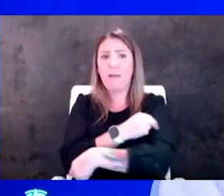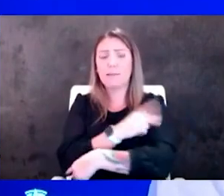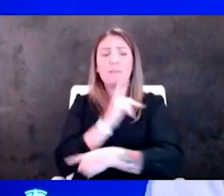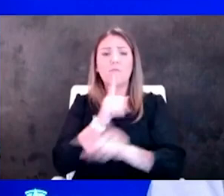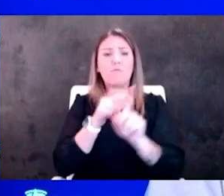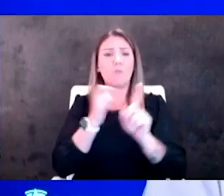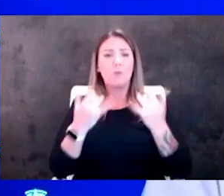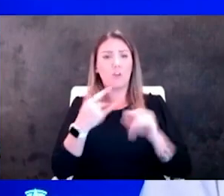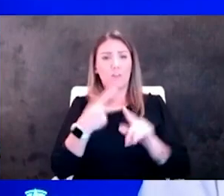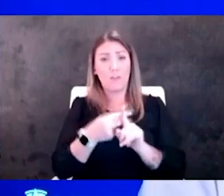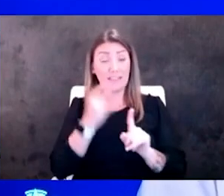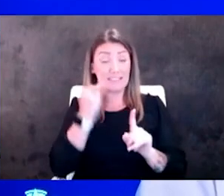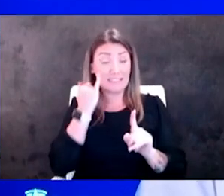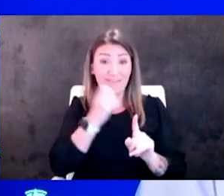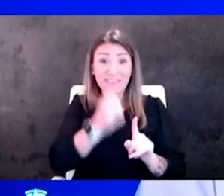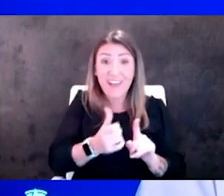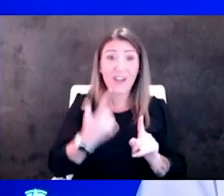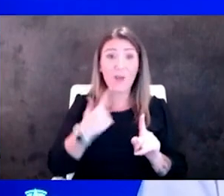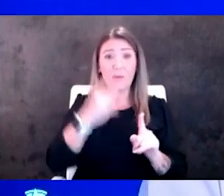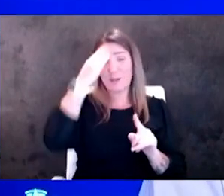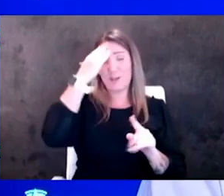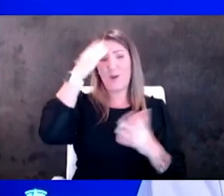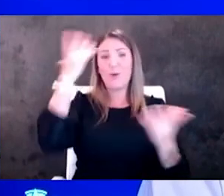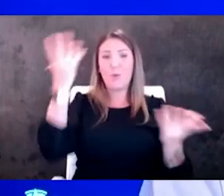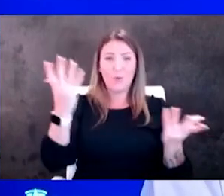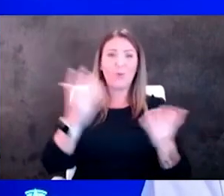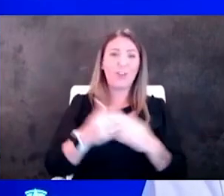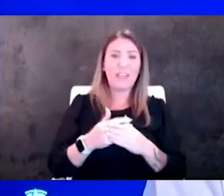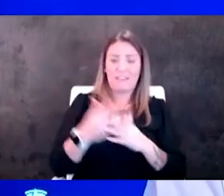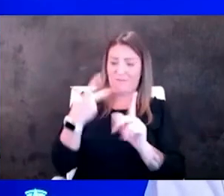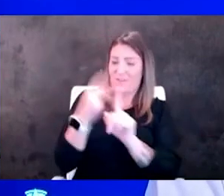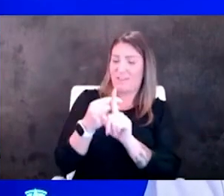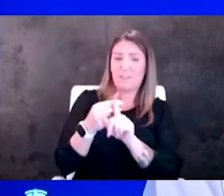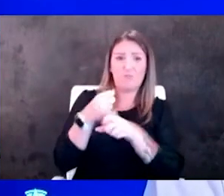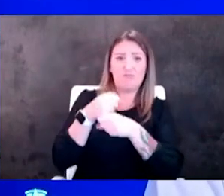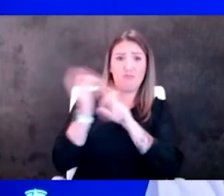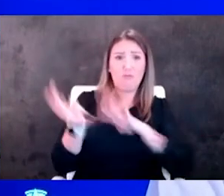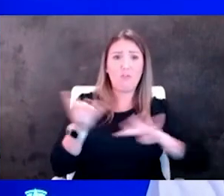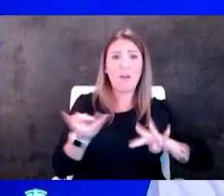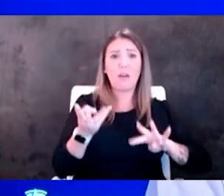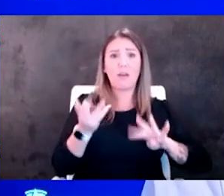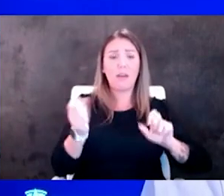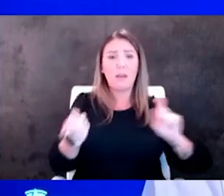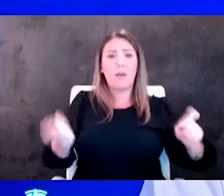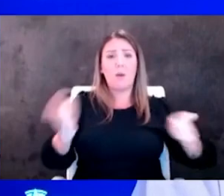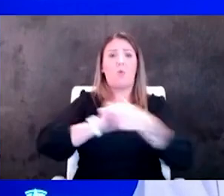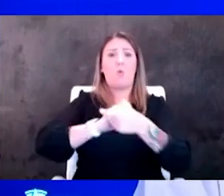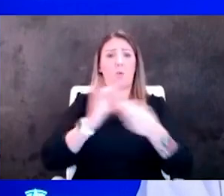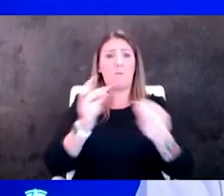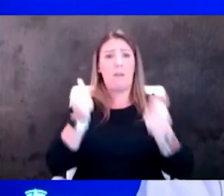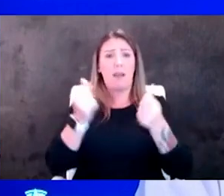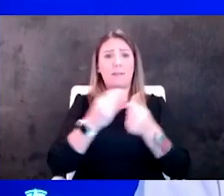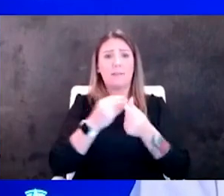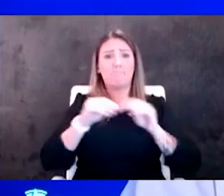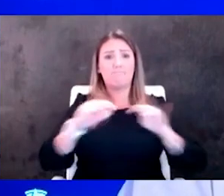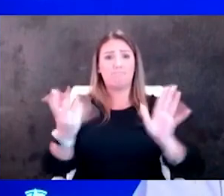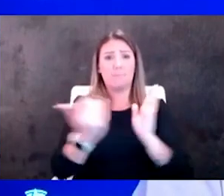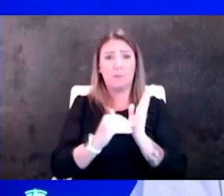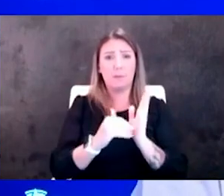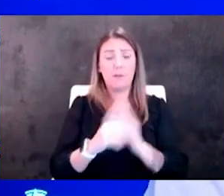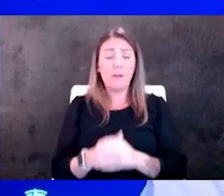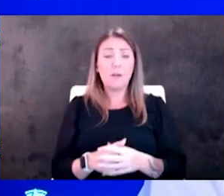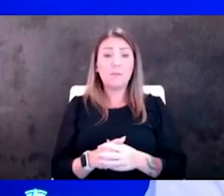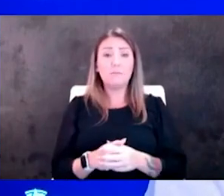but if not we know the we know the vaccine manufacturers can pivot quite quickly but i don't know that we're going to have to be